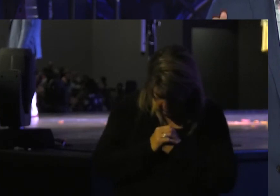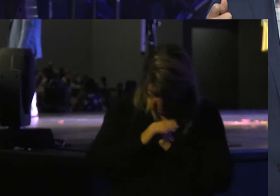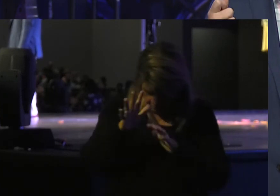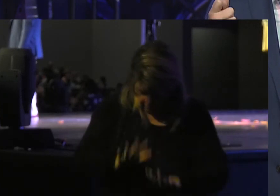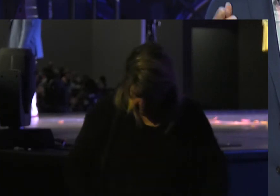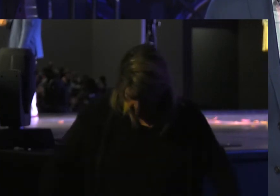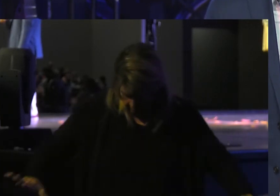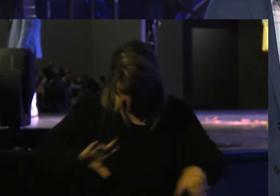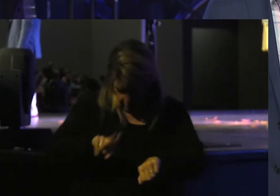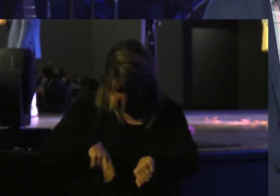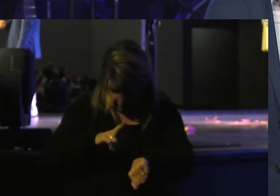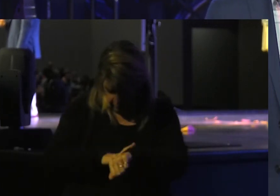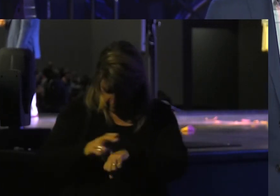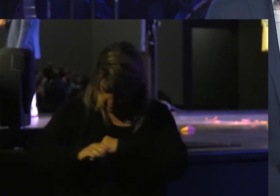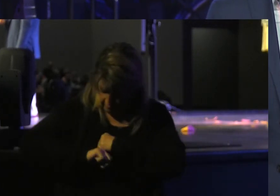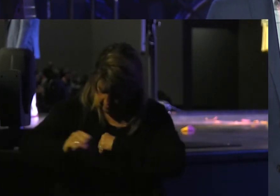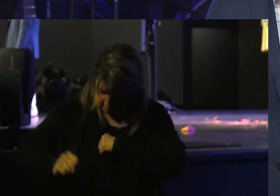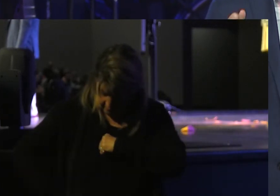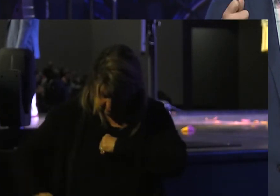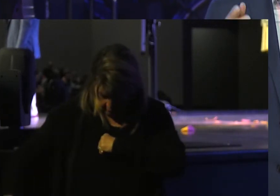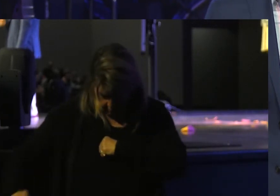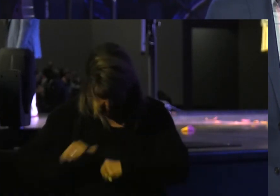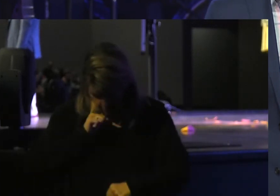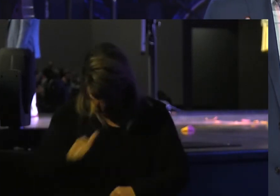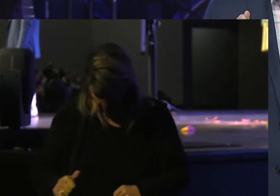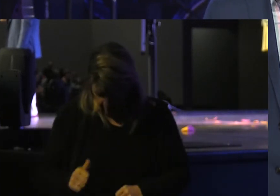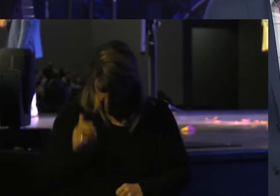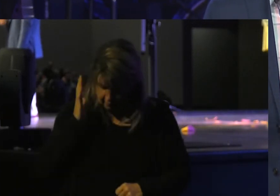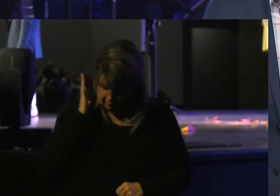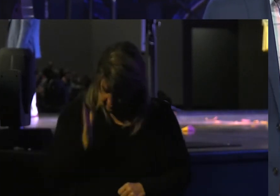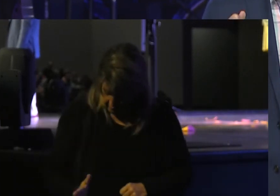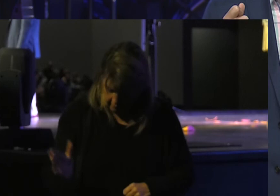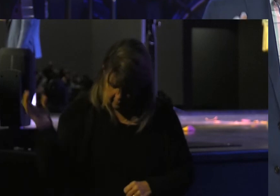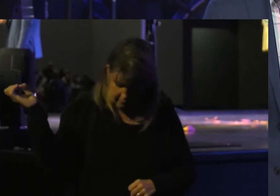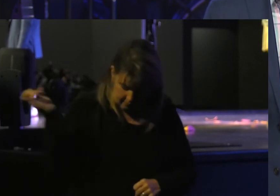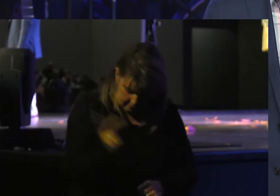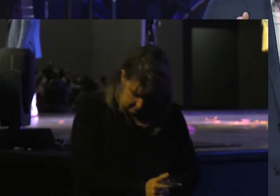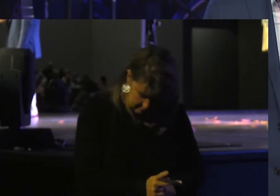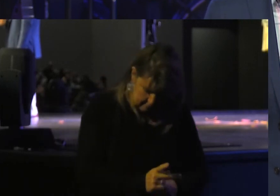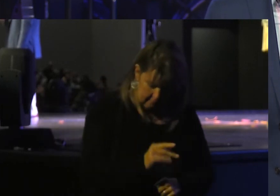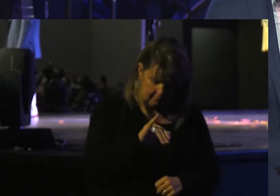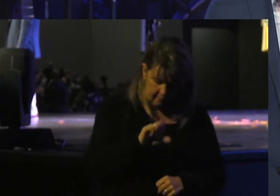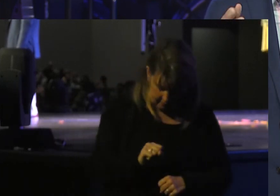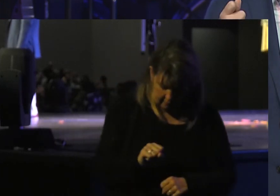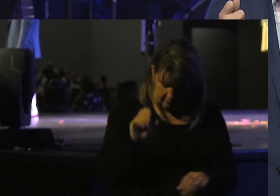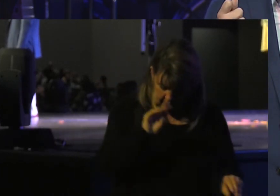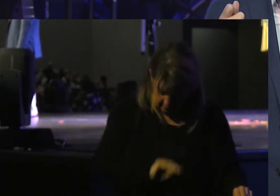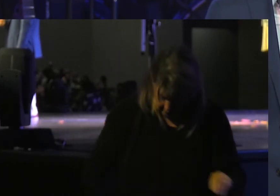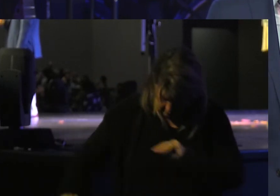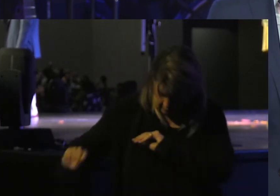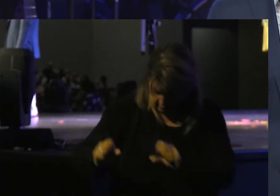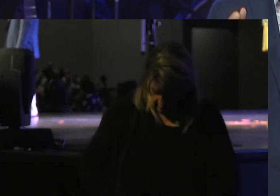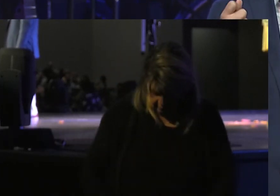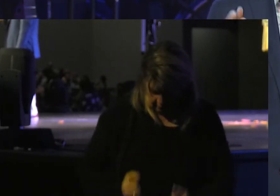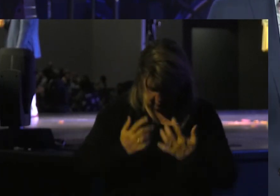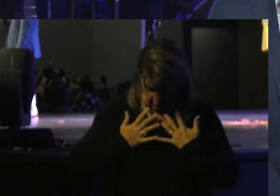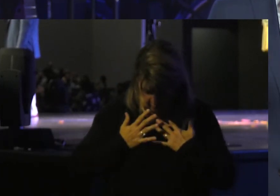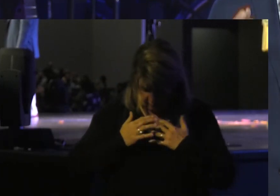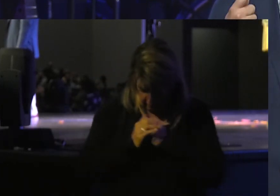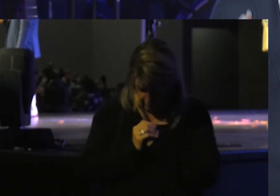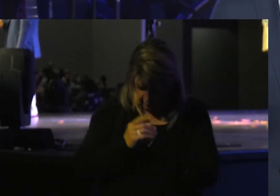Nation For An Extended Period Of Time He Will Return He Is Moving Come Do Business